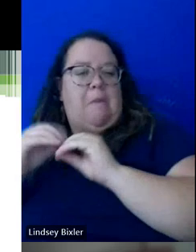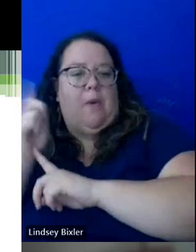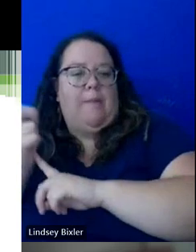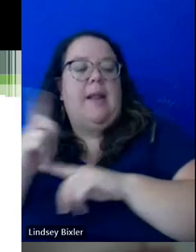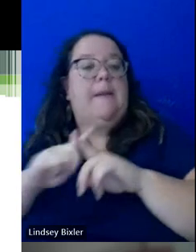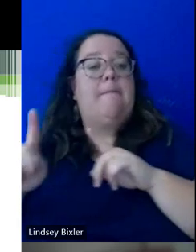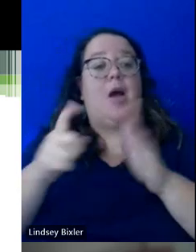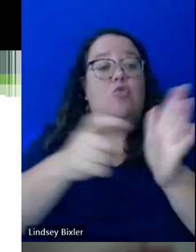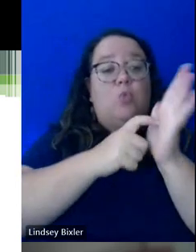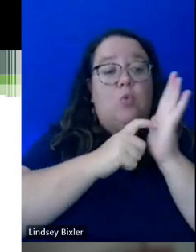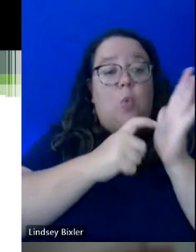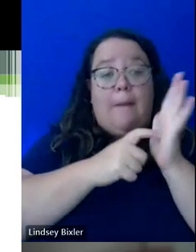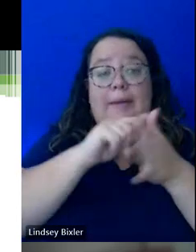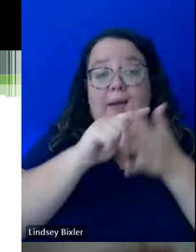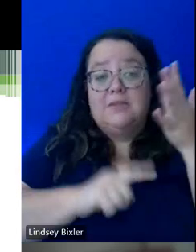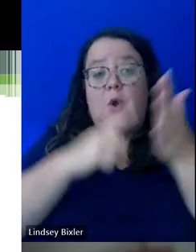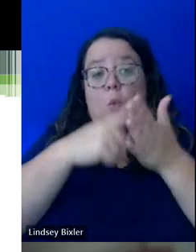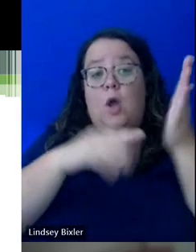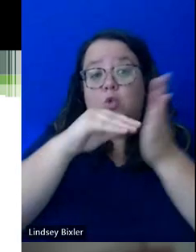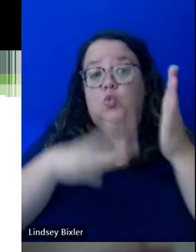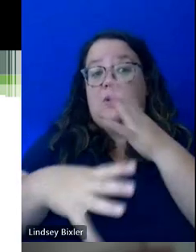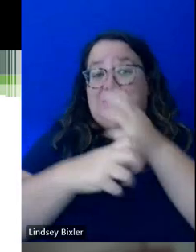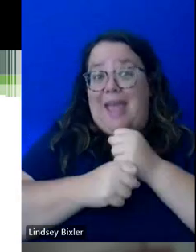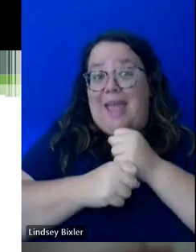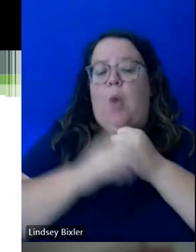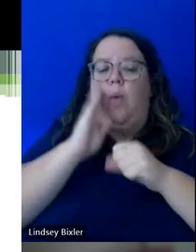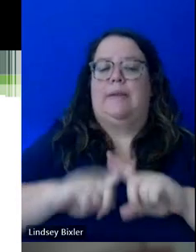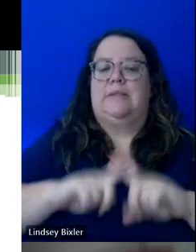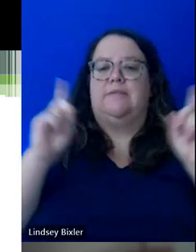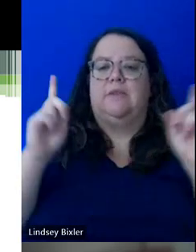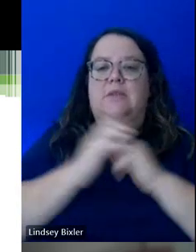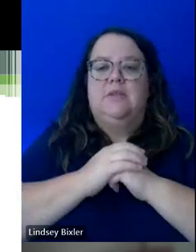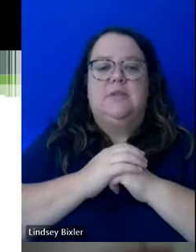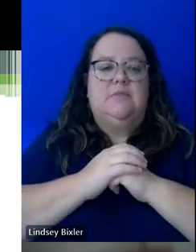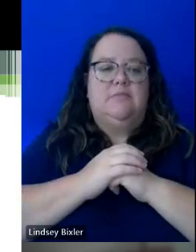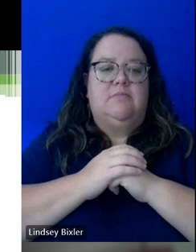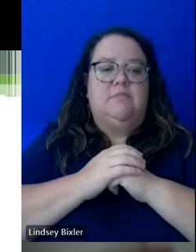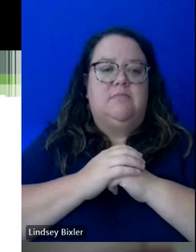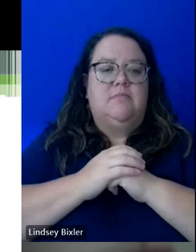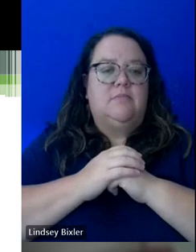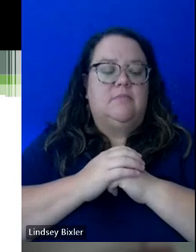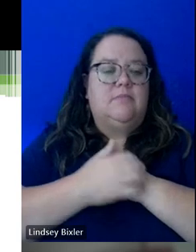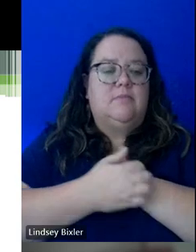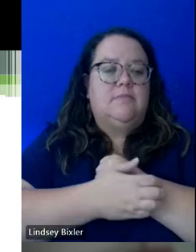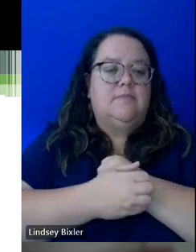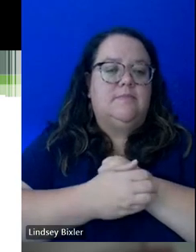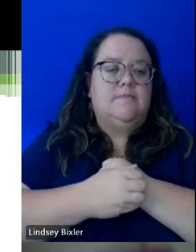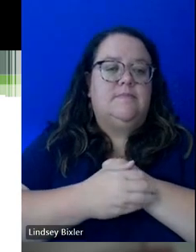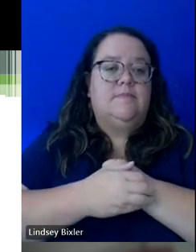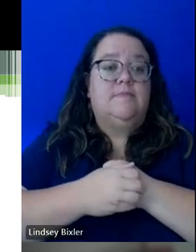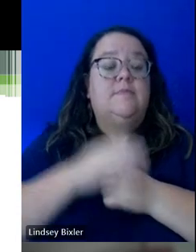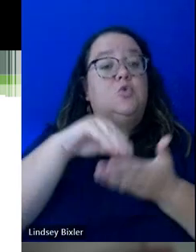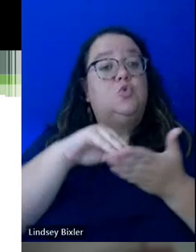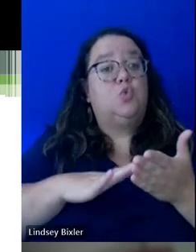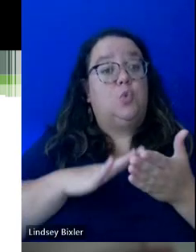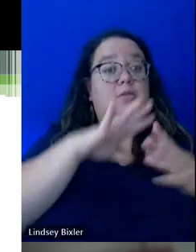requirements and what students receive are going to be very different in most cases. When students are in high school, they're governed